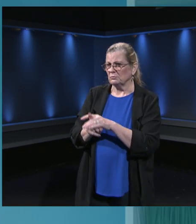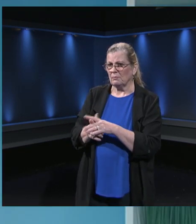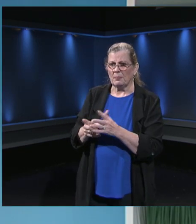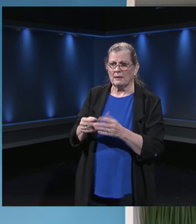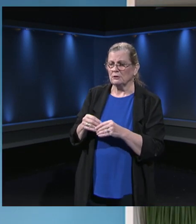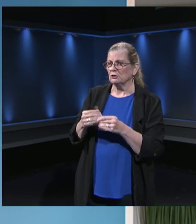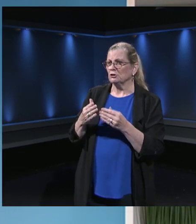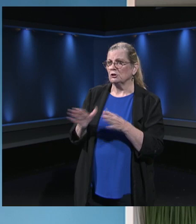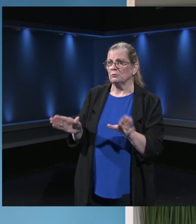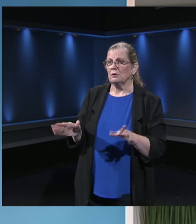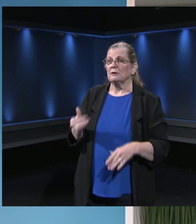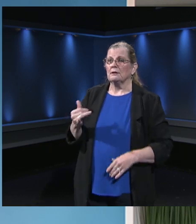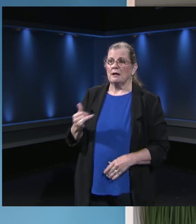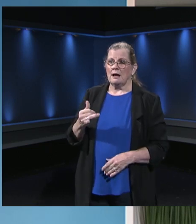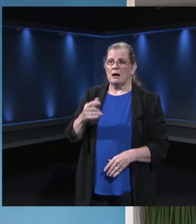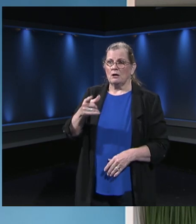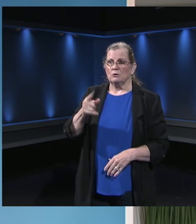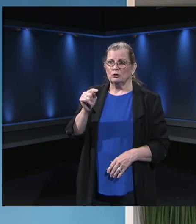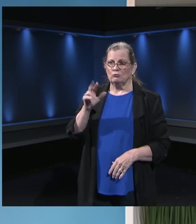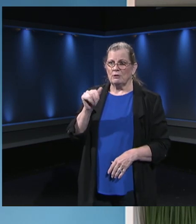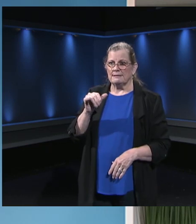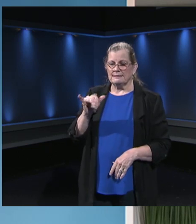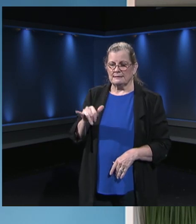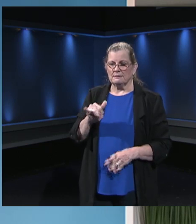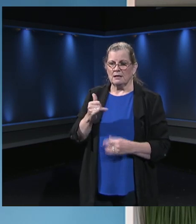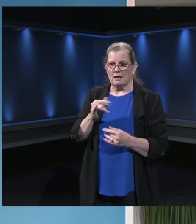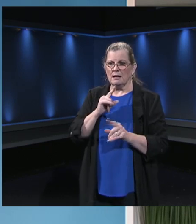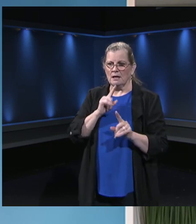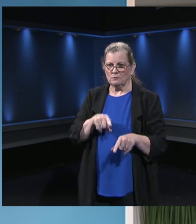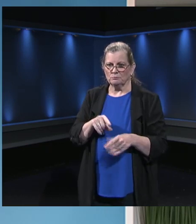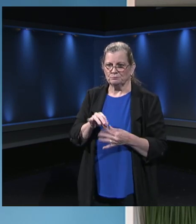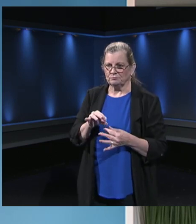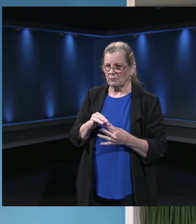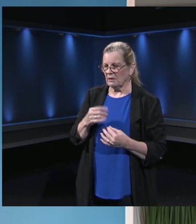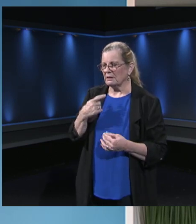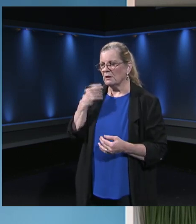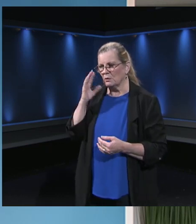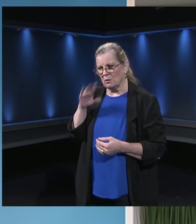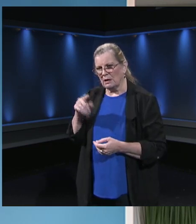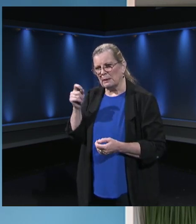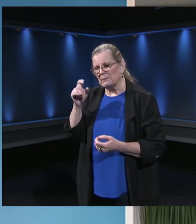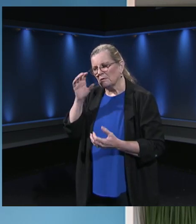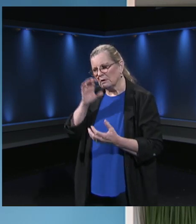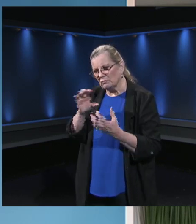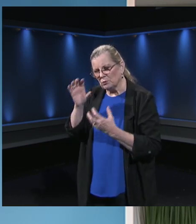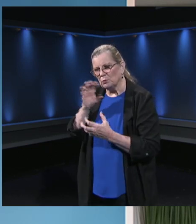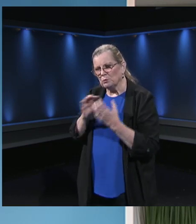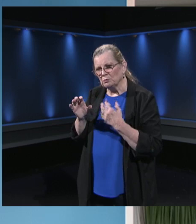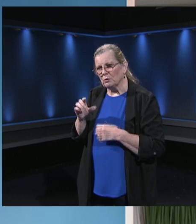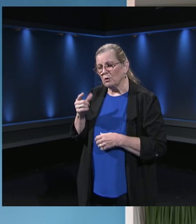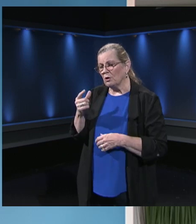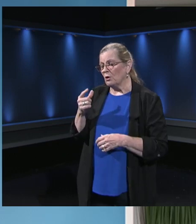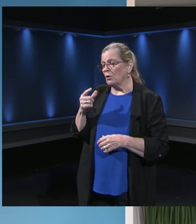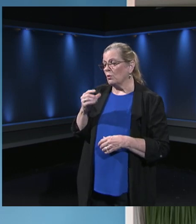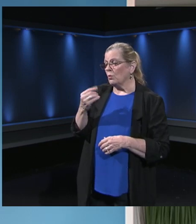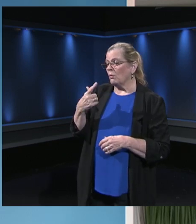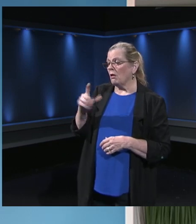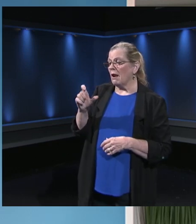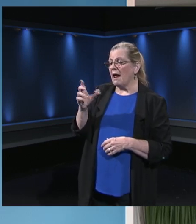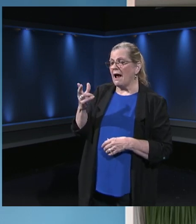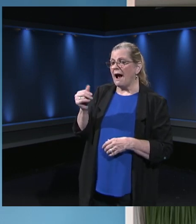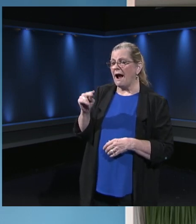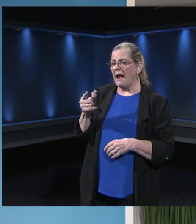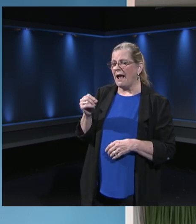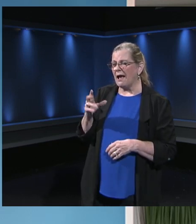So there is always a little bit of confusion around Google Hangouts because Google has migrated the name. And